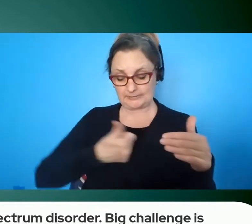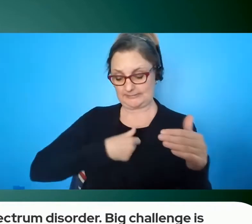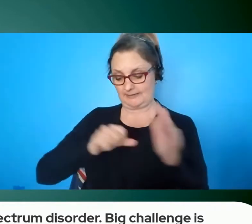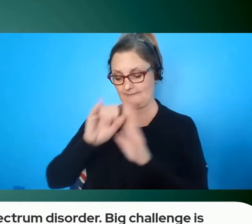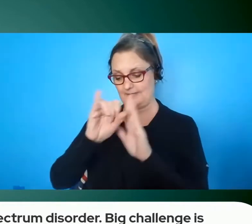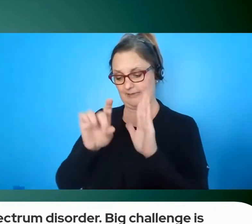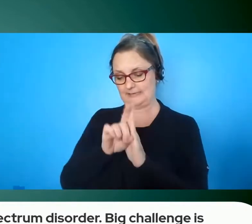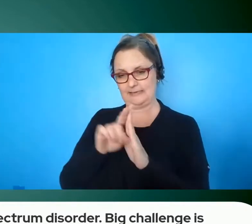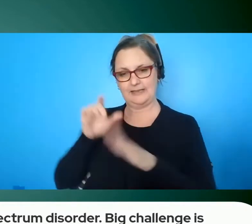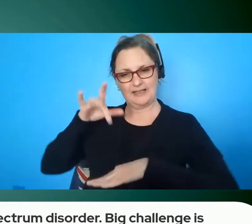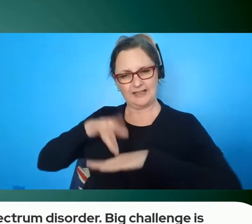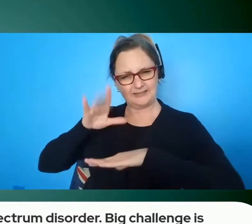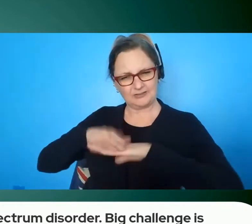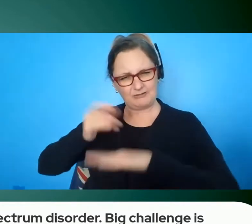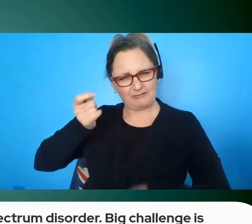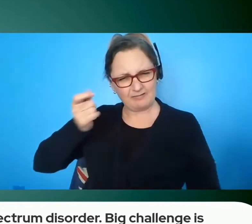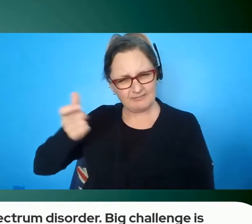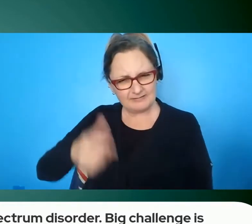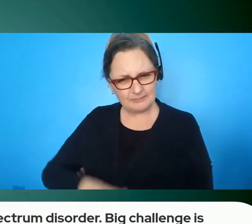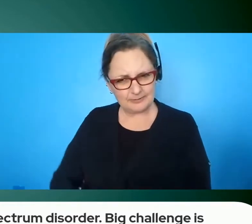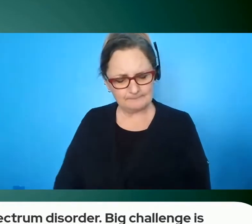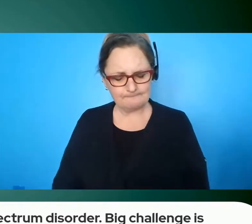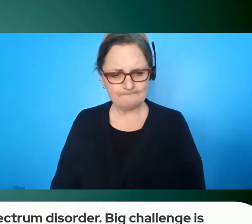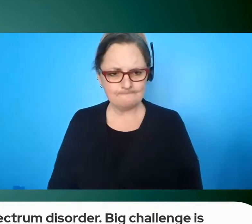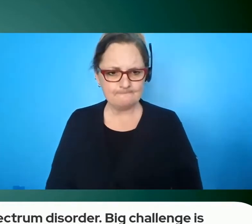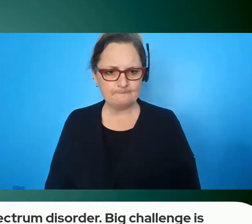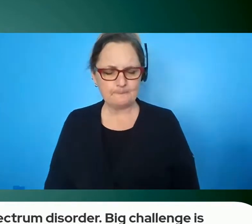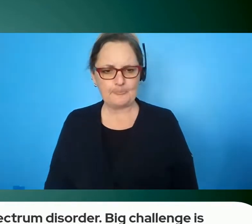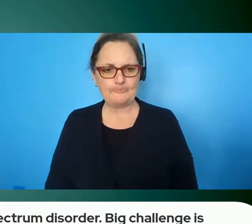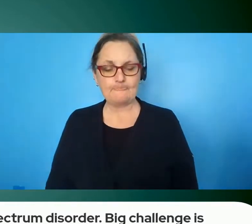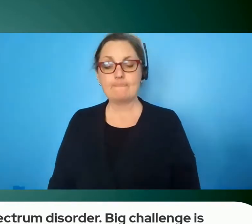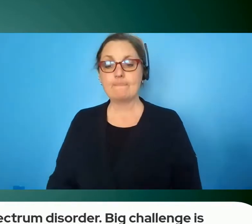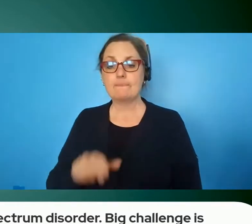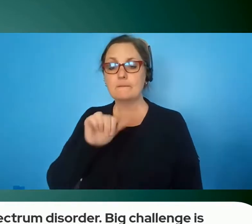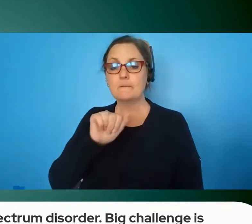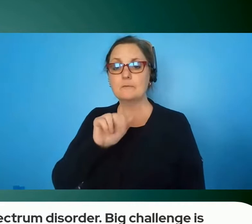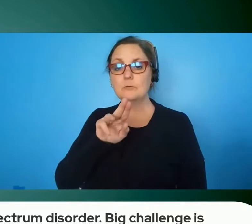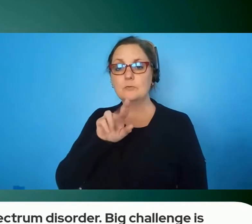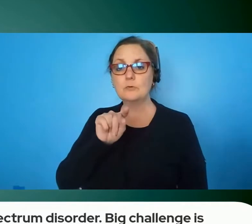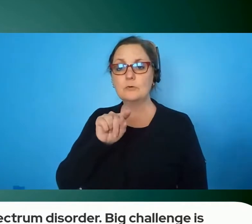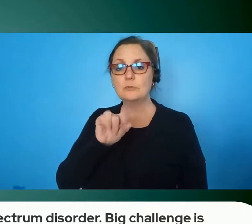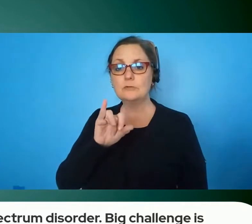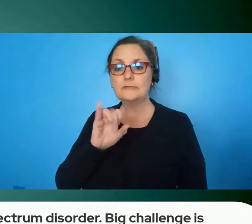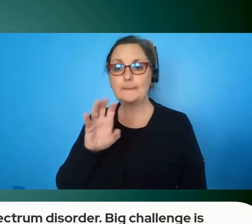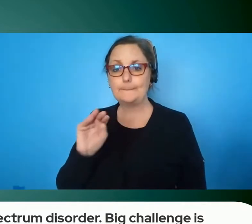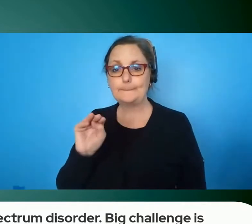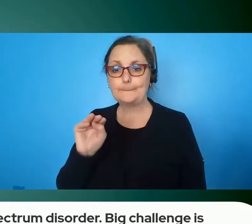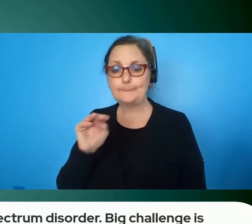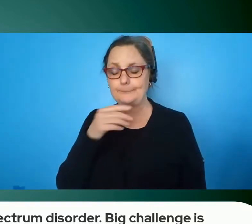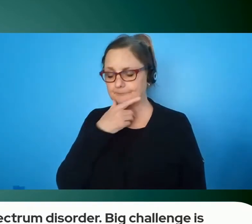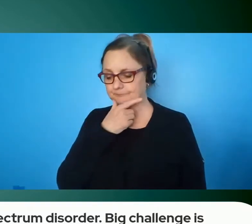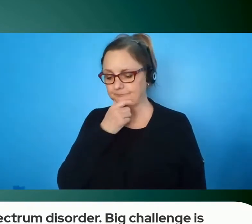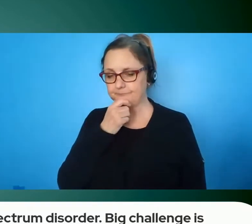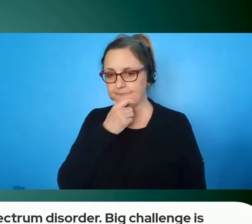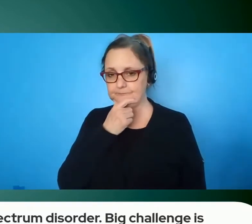kind of touched on it a little bit so autism um one of the unintended